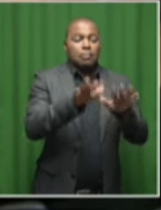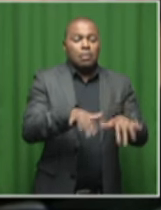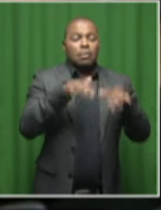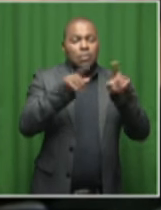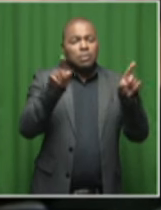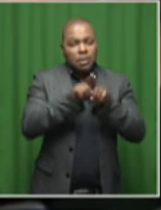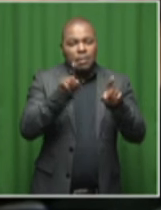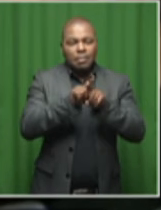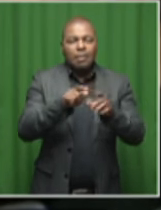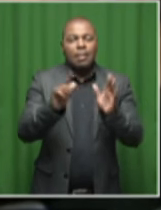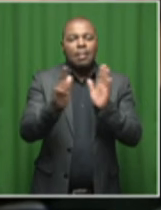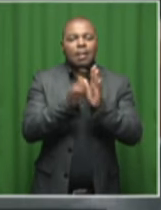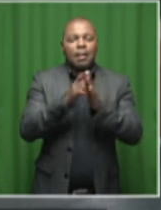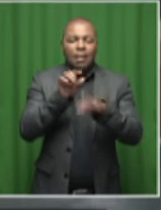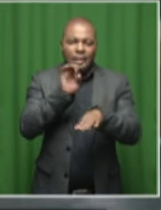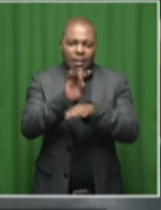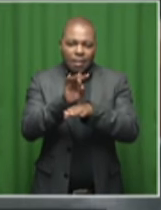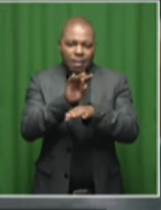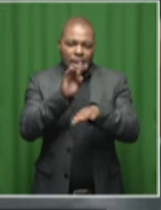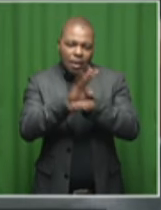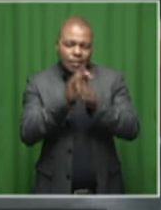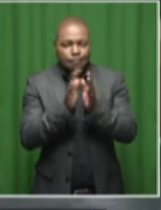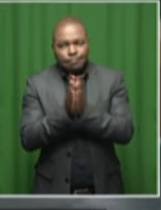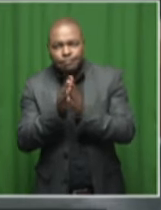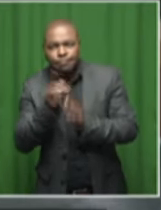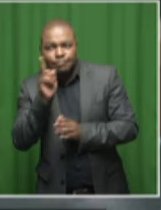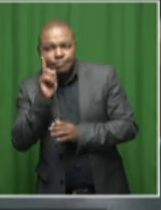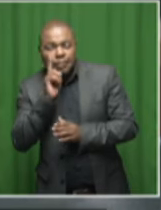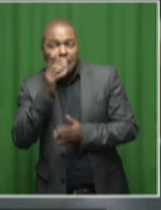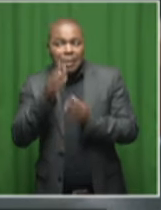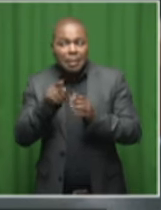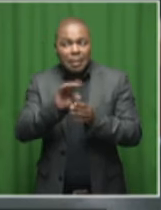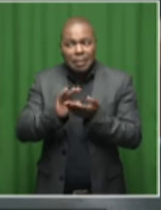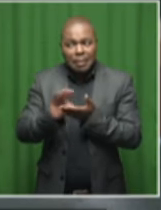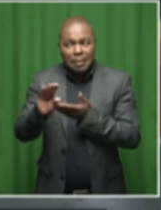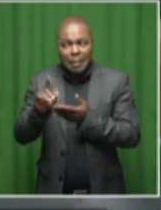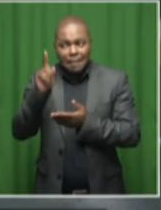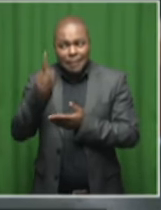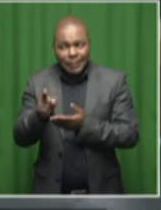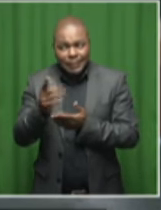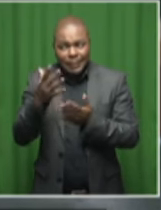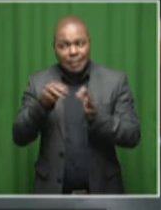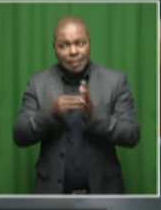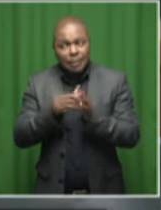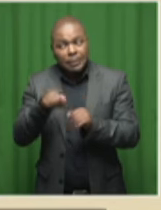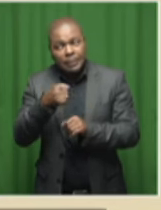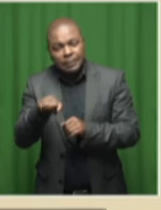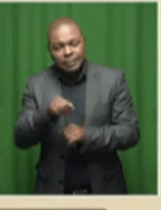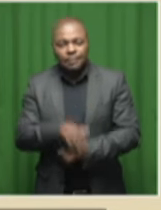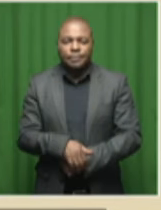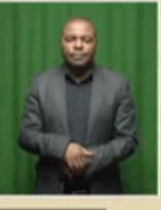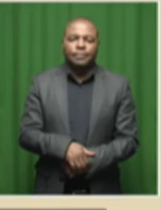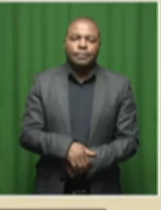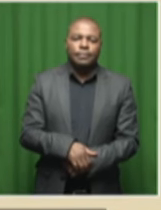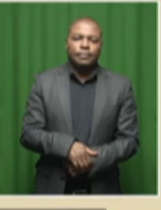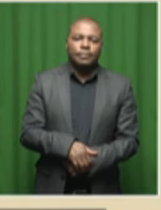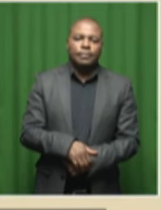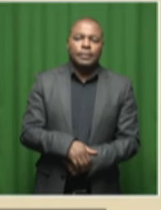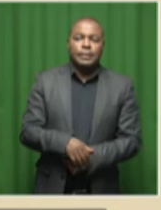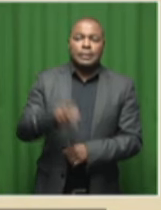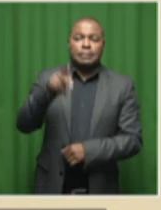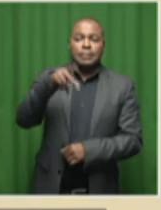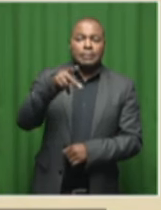seeking legal advice as to whether Mkwebane must be paid her gratuity. At no stage has